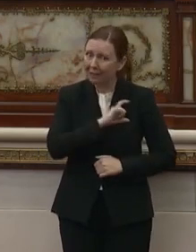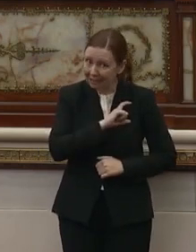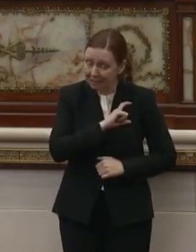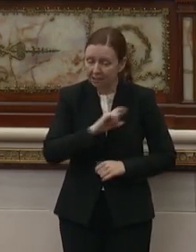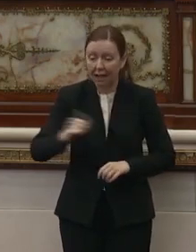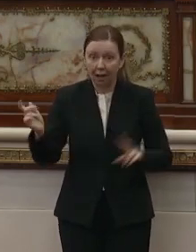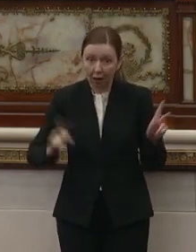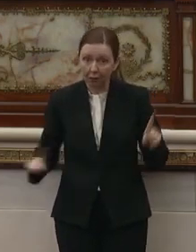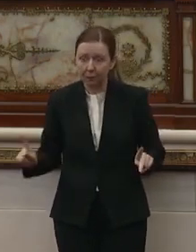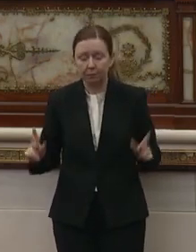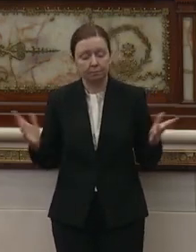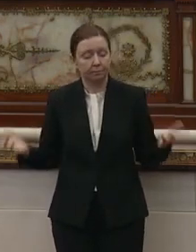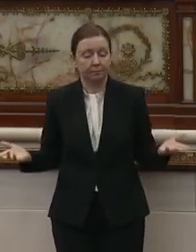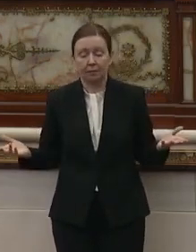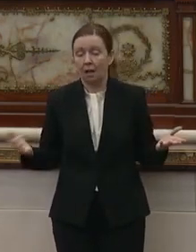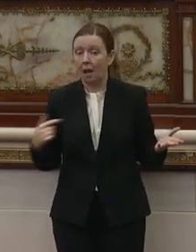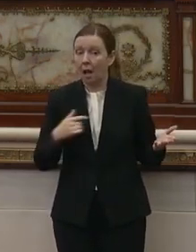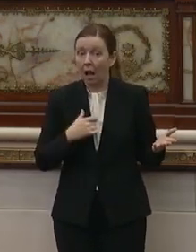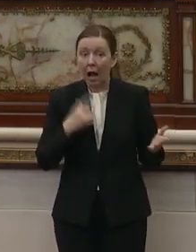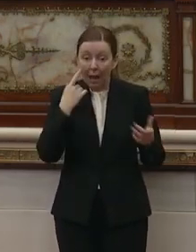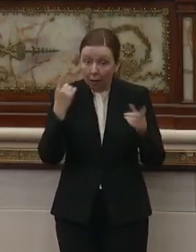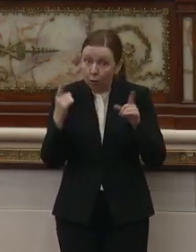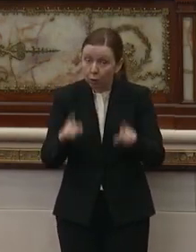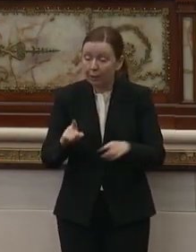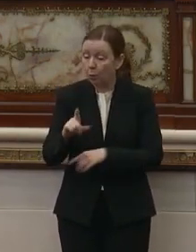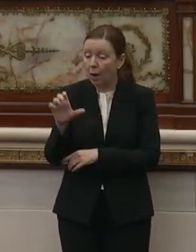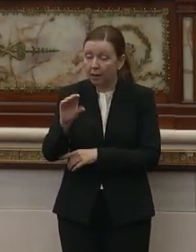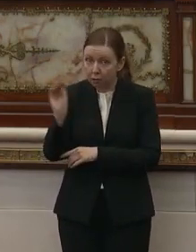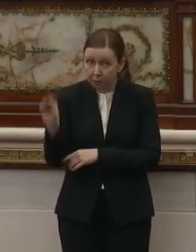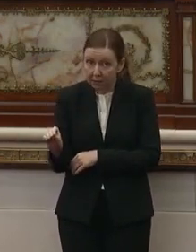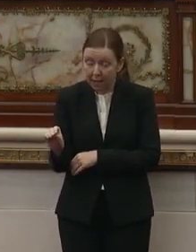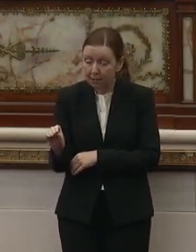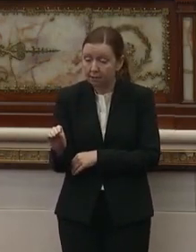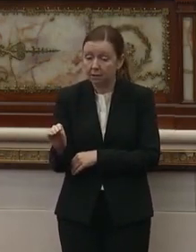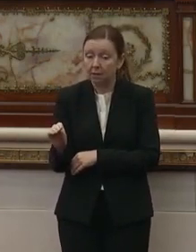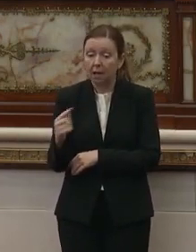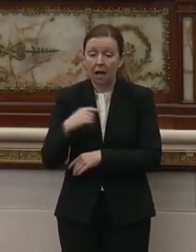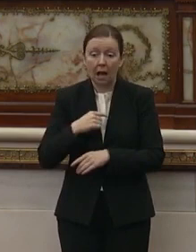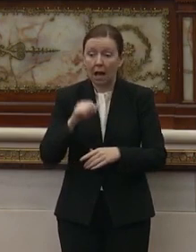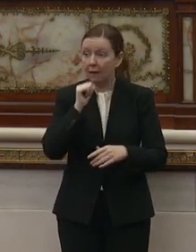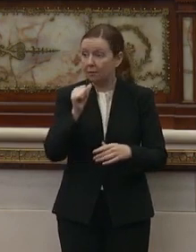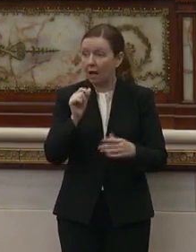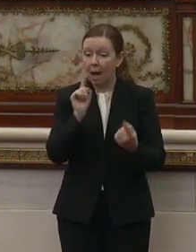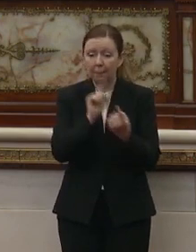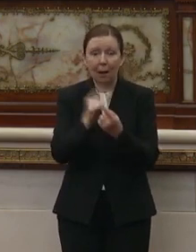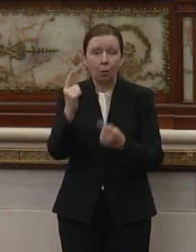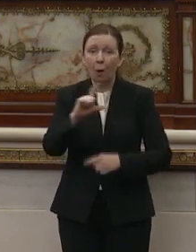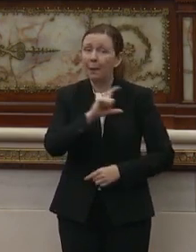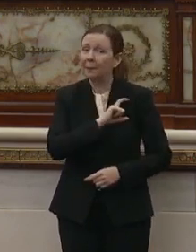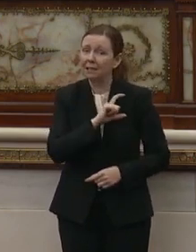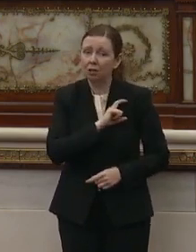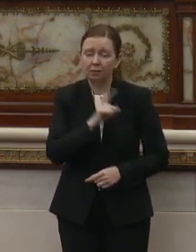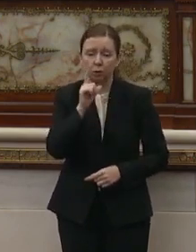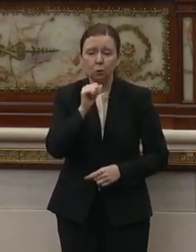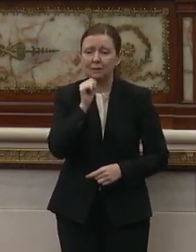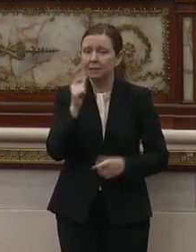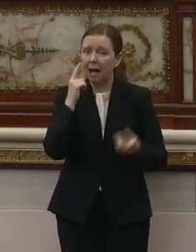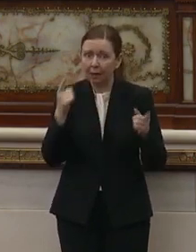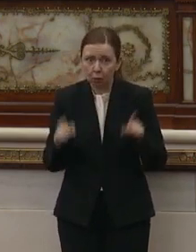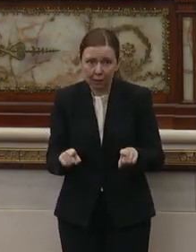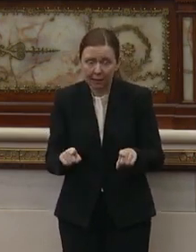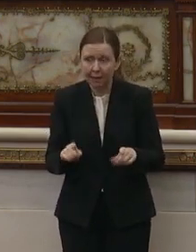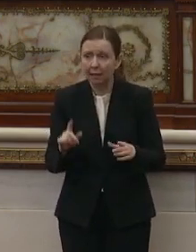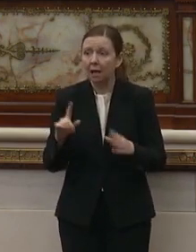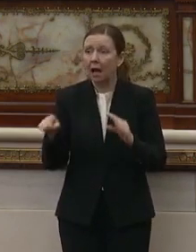and others. Listen, I agree 100%. And I have not met one police officer who did not agree